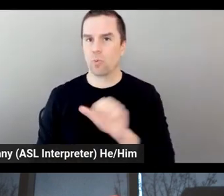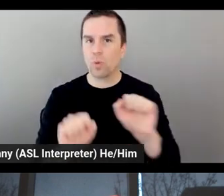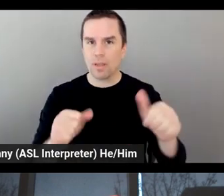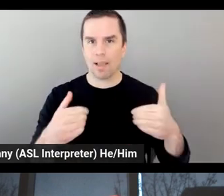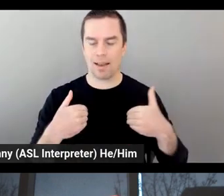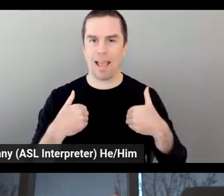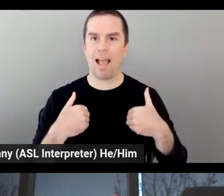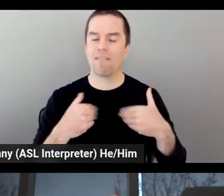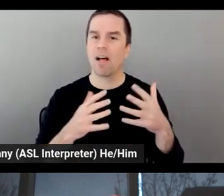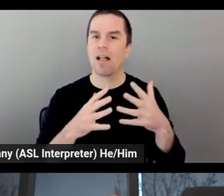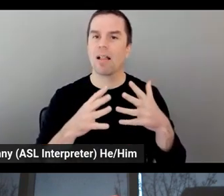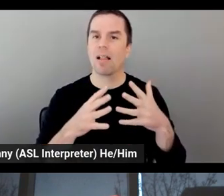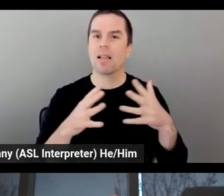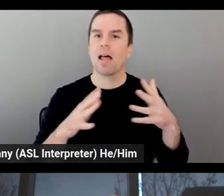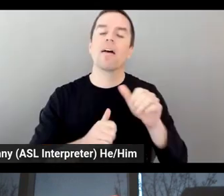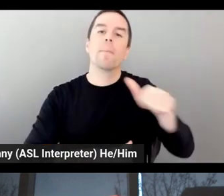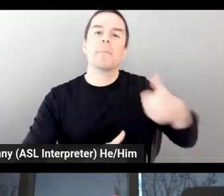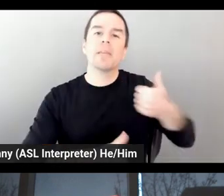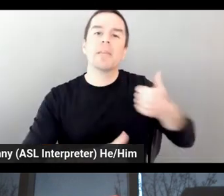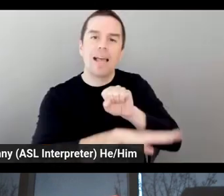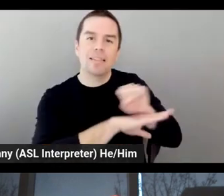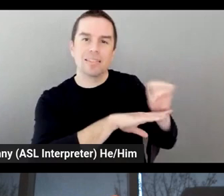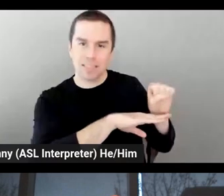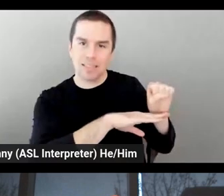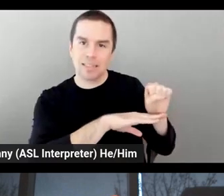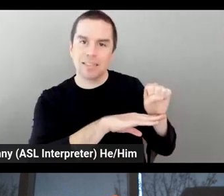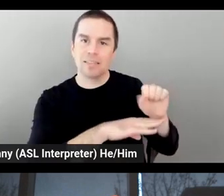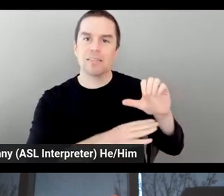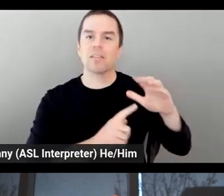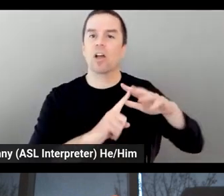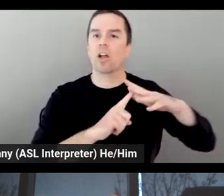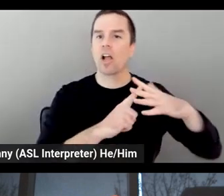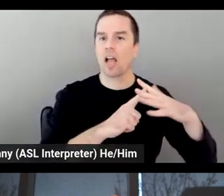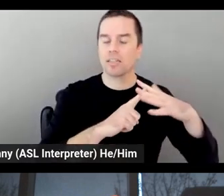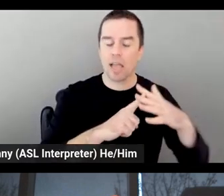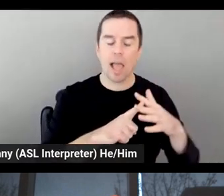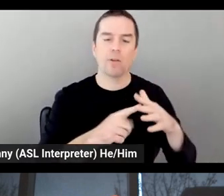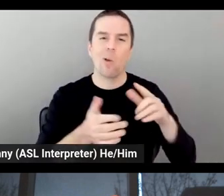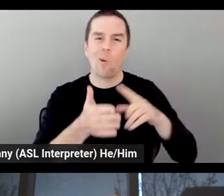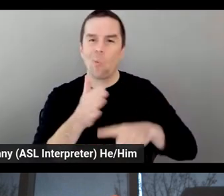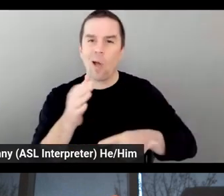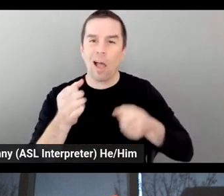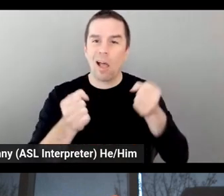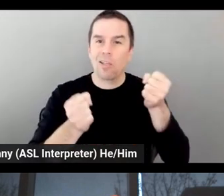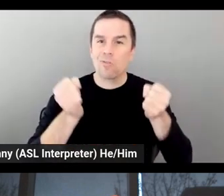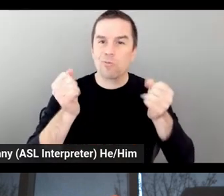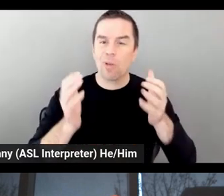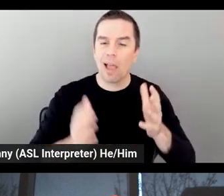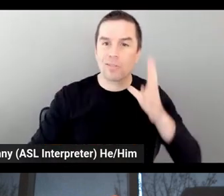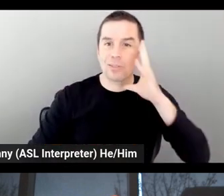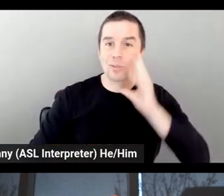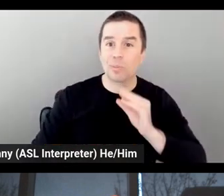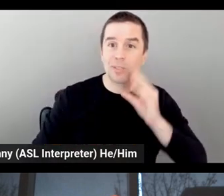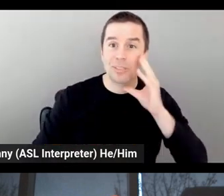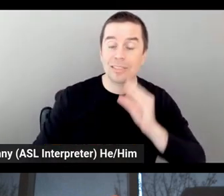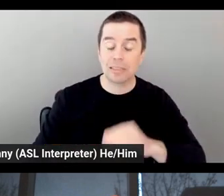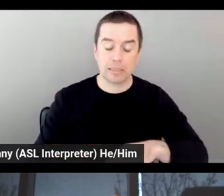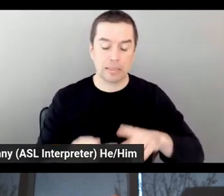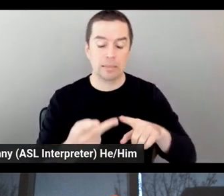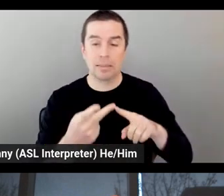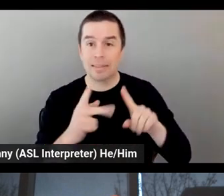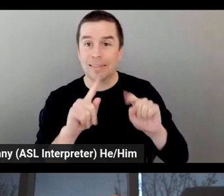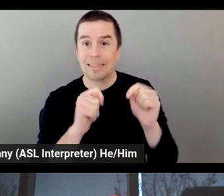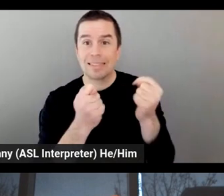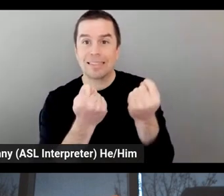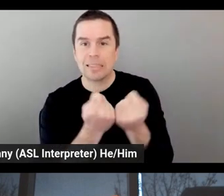So, you can really see what the drivers are experiencing, what the team is experiencing, Maranello, and the track. So, there is a lot of